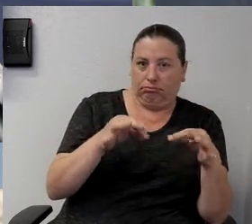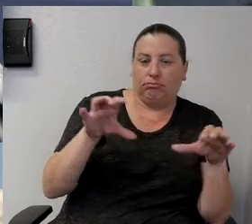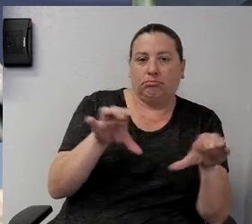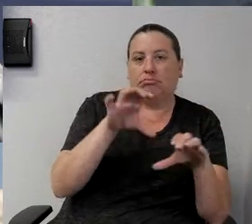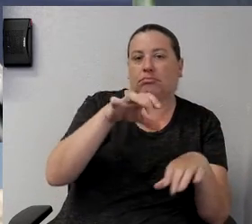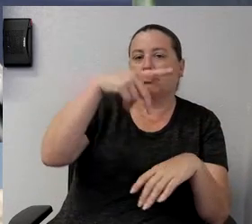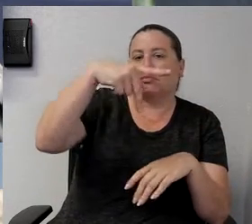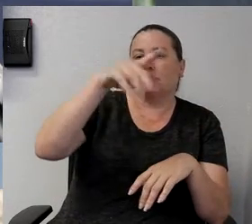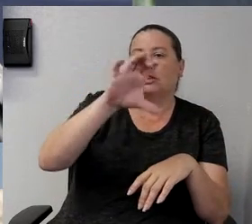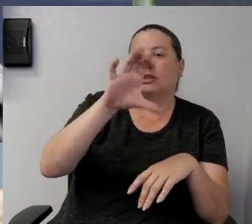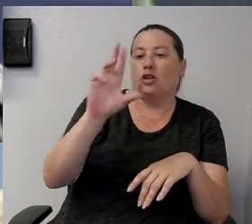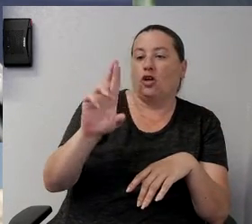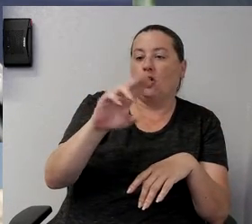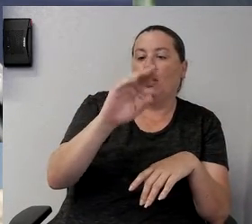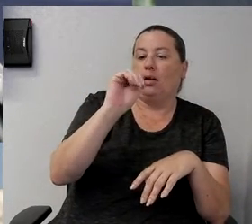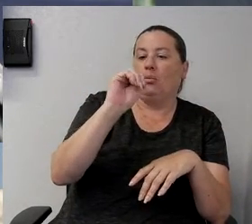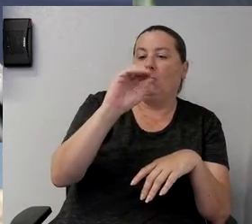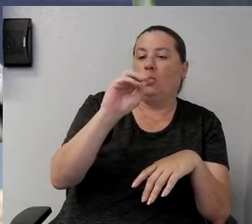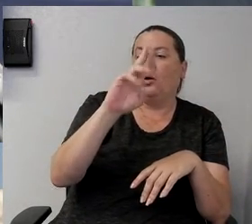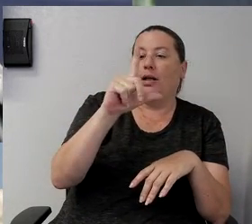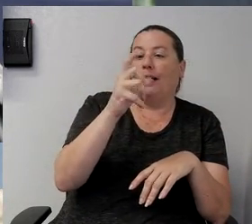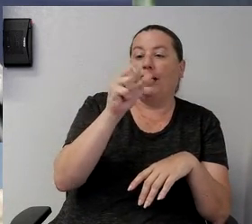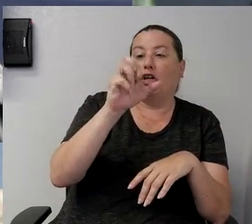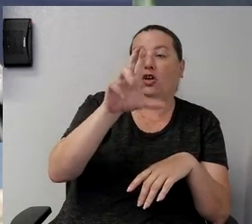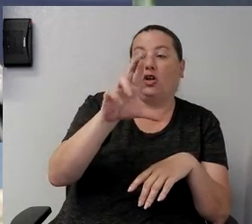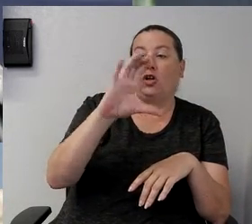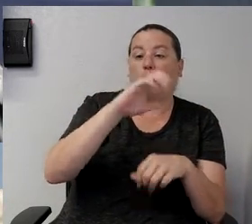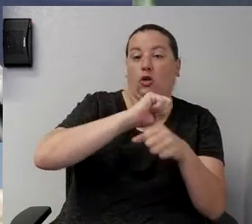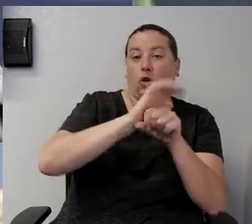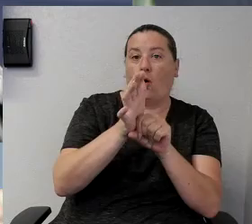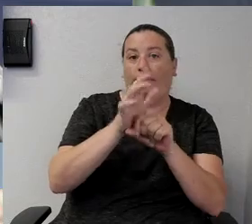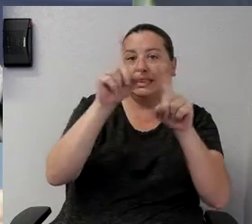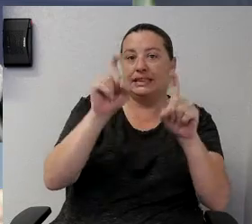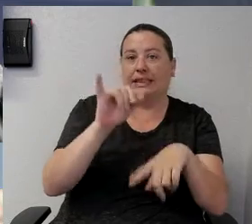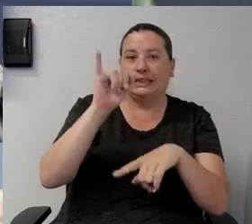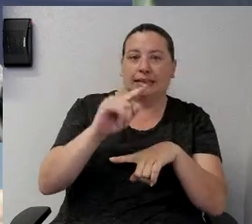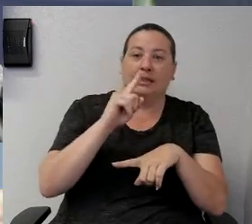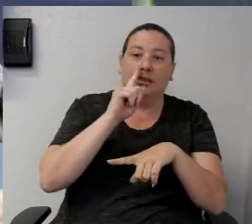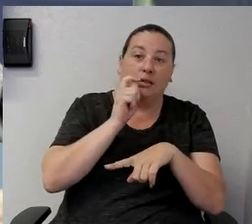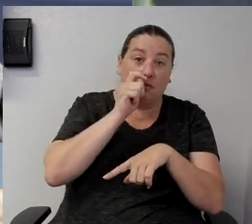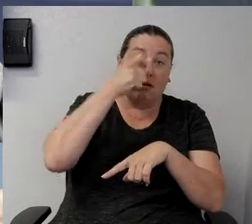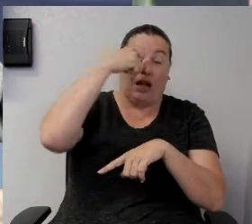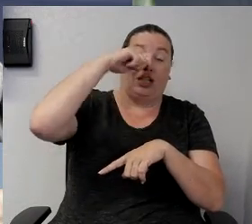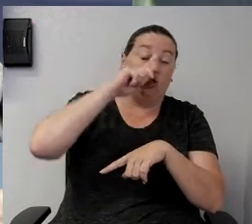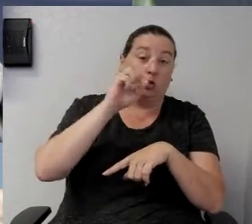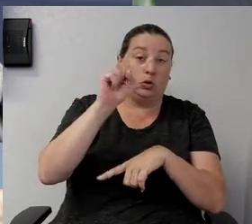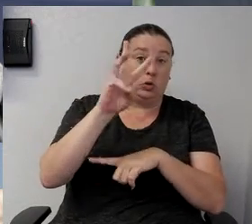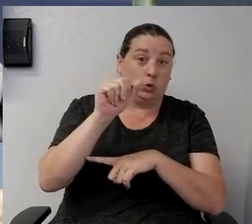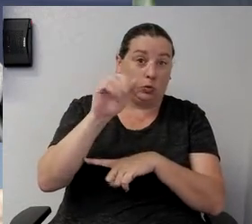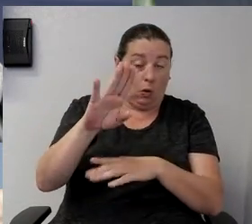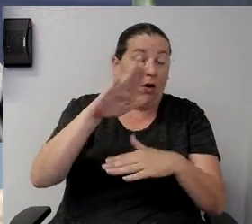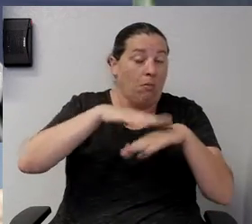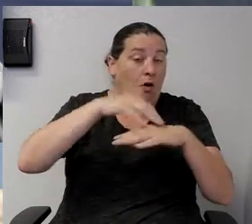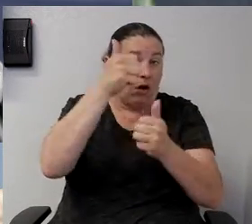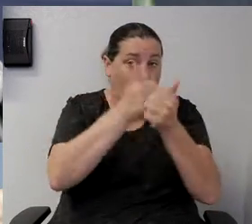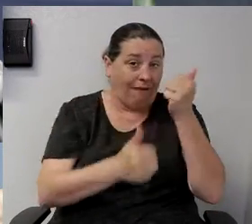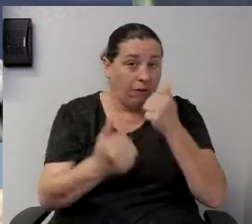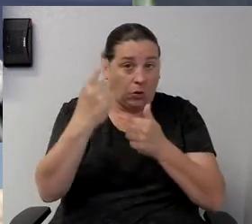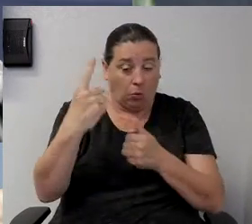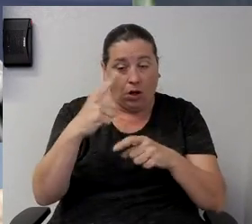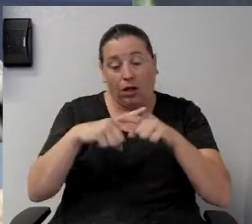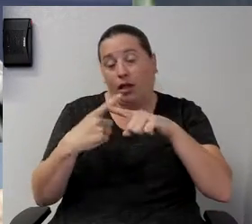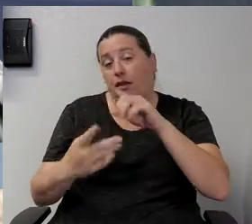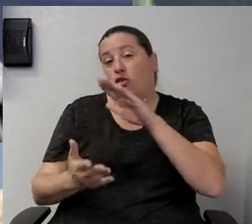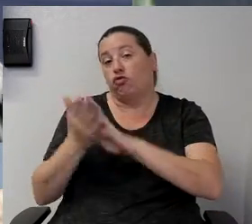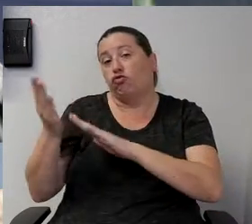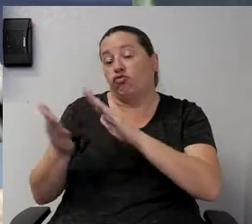molecular COVID test the nasal pharyngeal swab on every single one of them and then